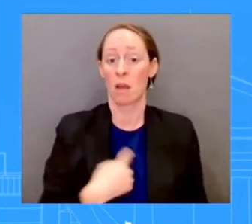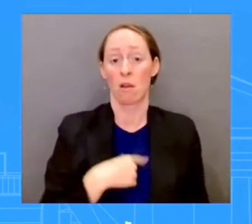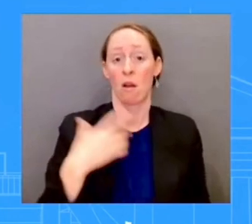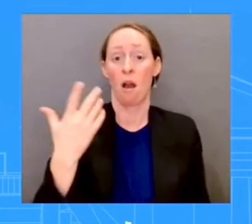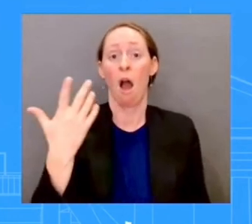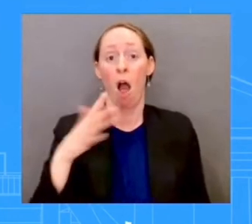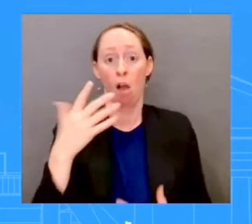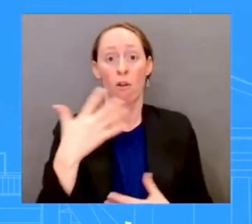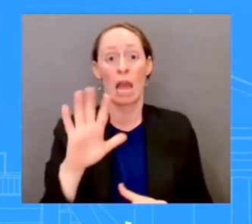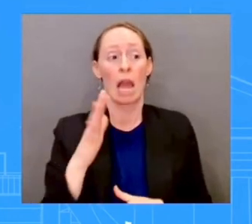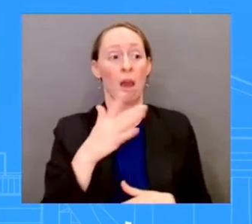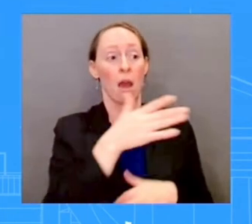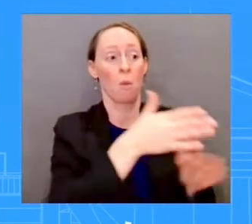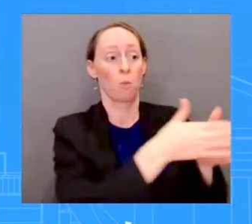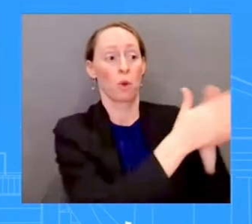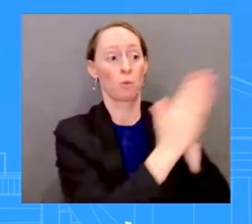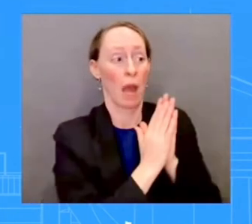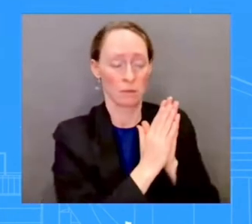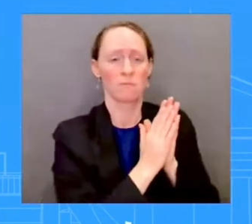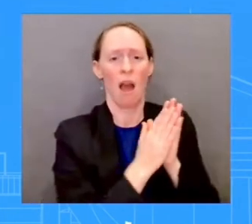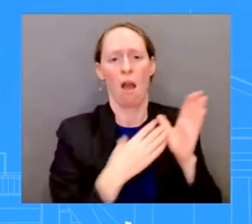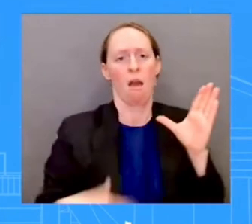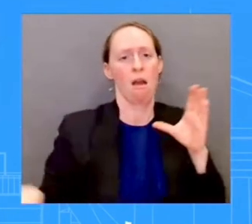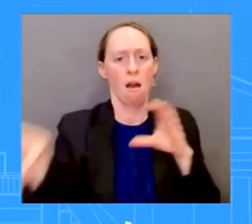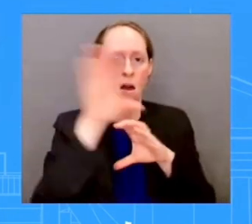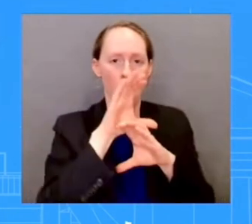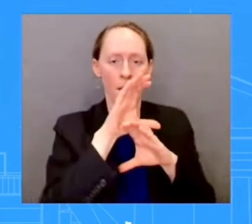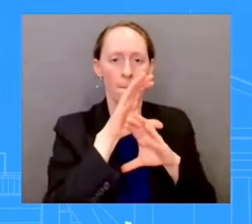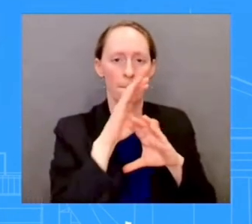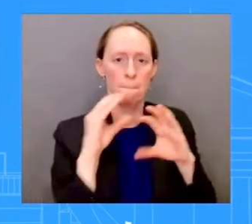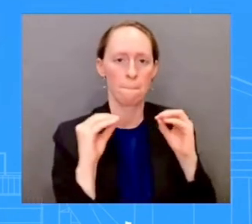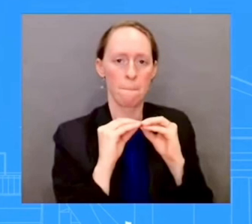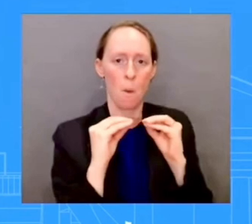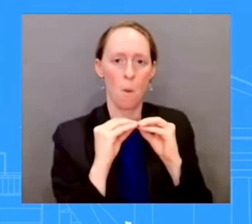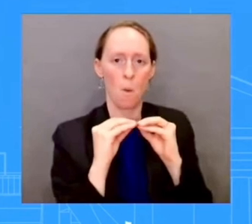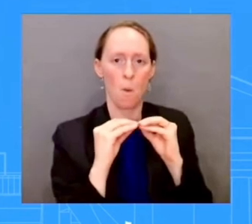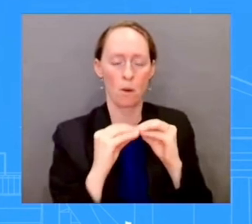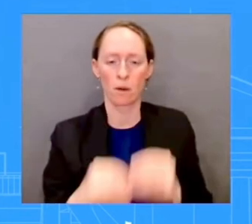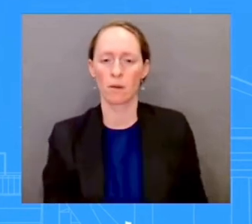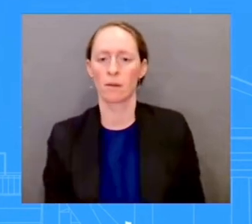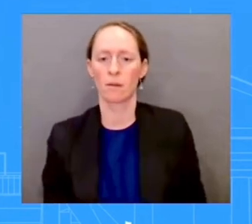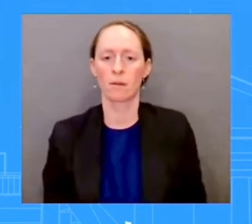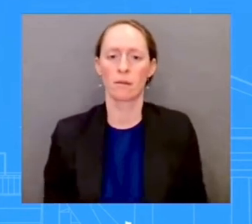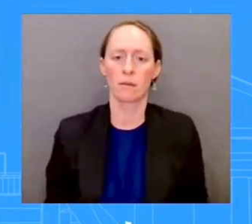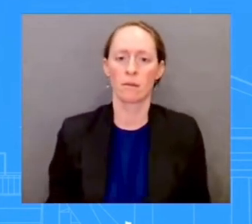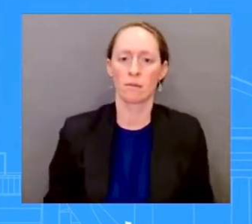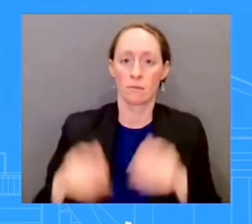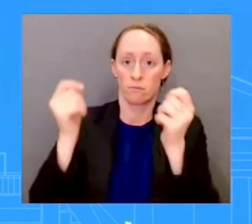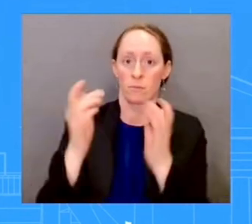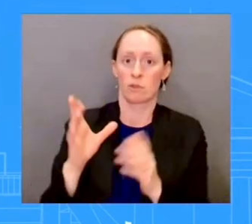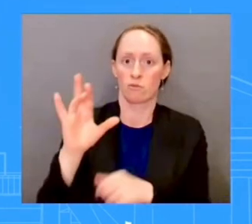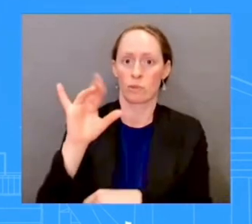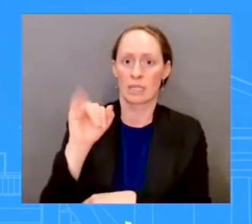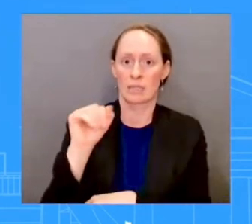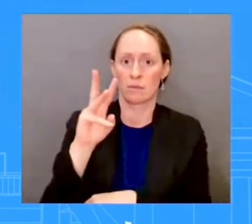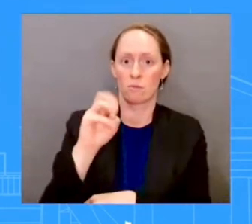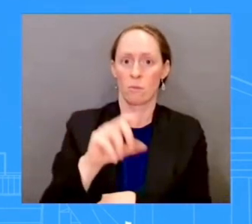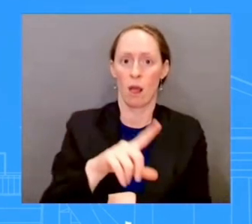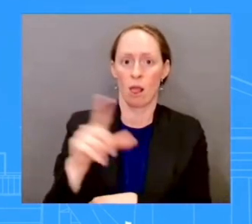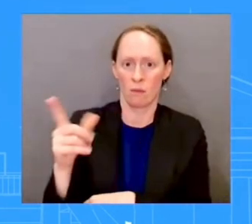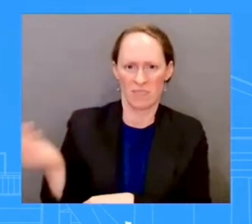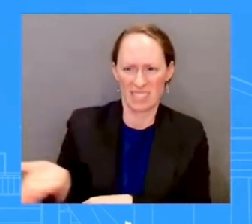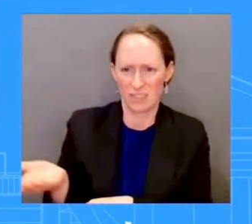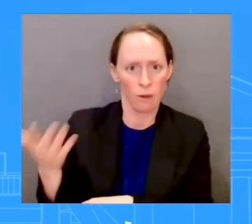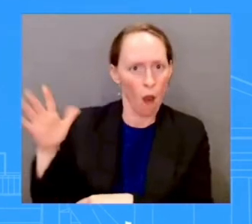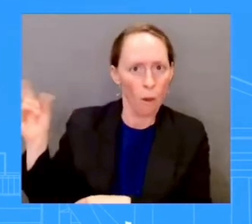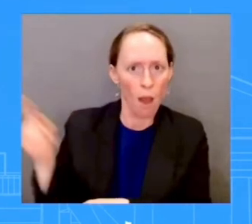been here for the past several days. I think today is the only day that she hasn't been here. And so she explained the reasoning behind the $12 billion. It is